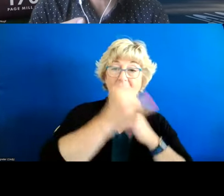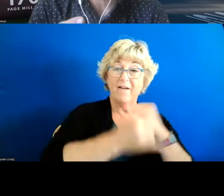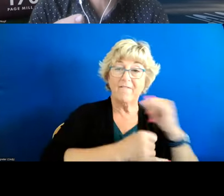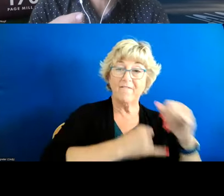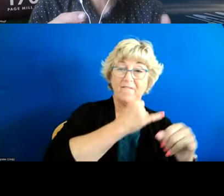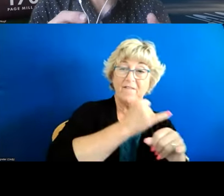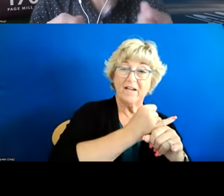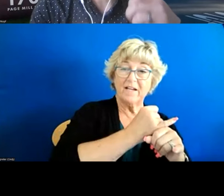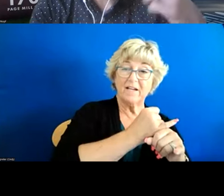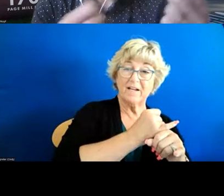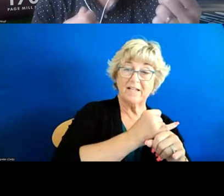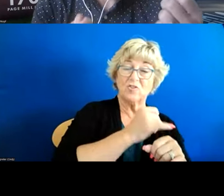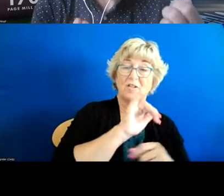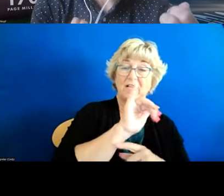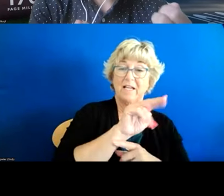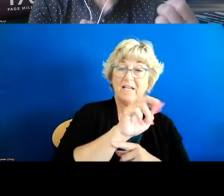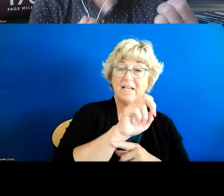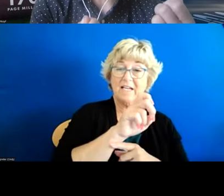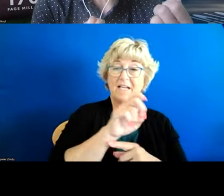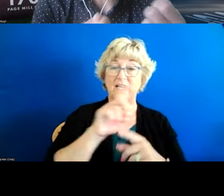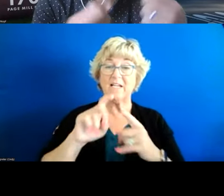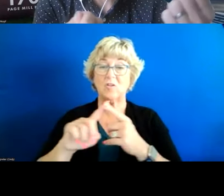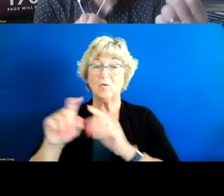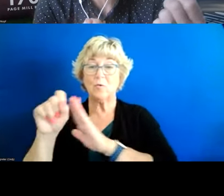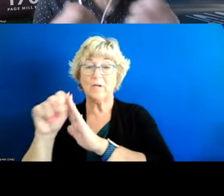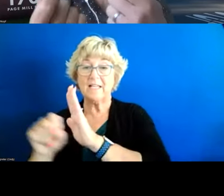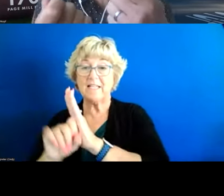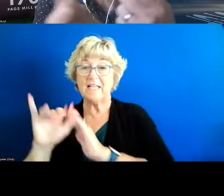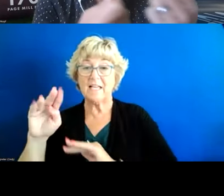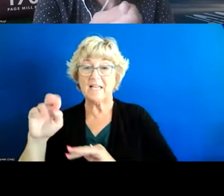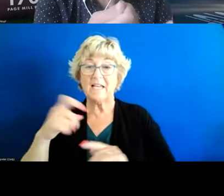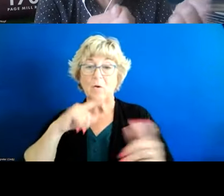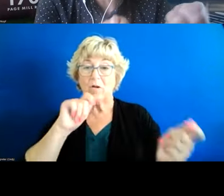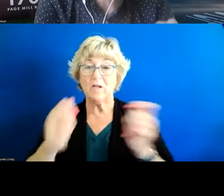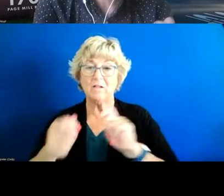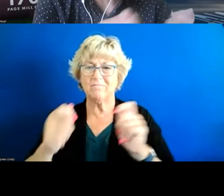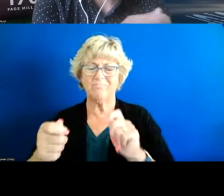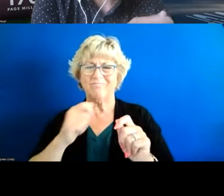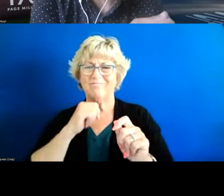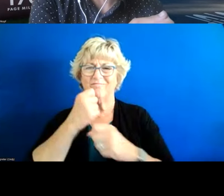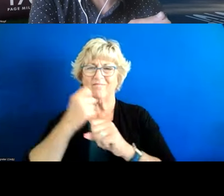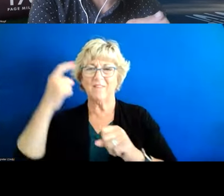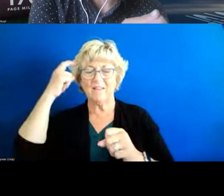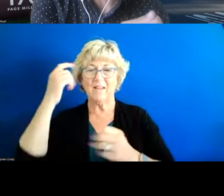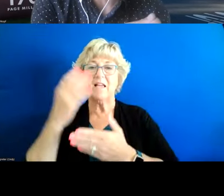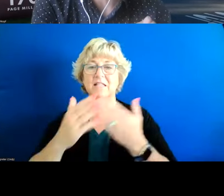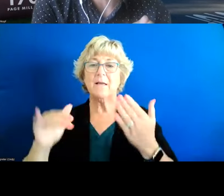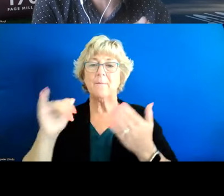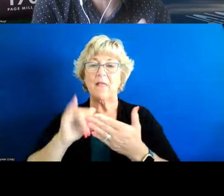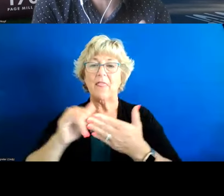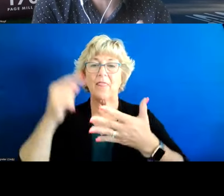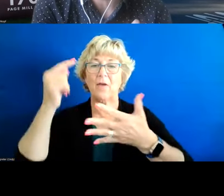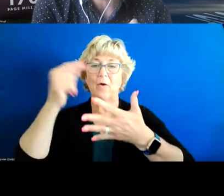state index uh we changed some measures things that just didn't make sense to look at in states there'll be some of those items in